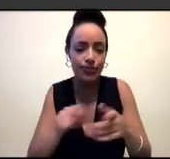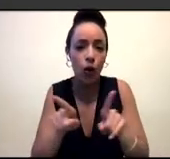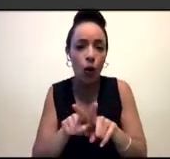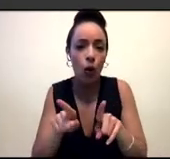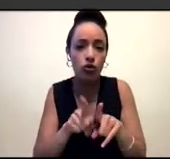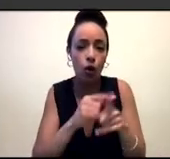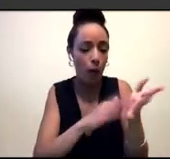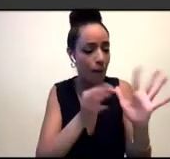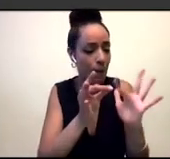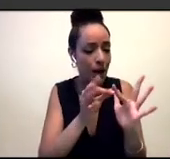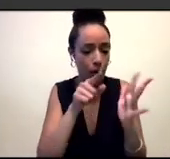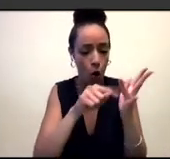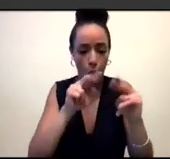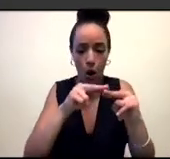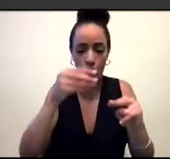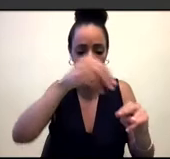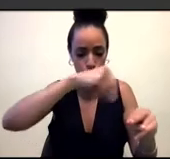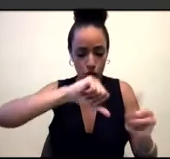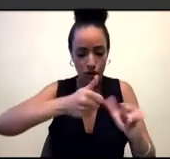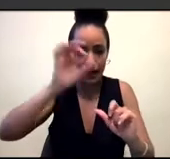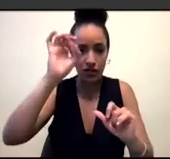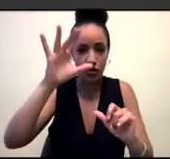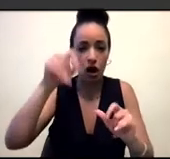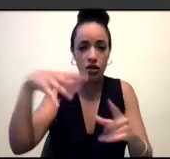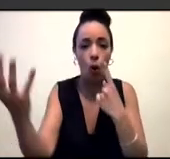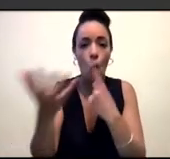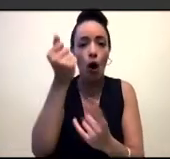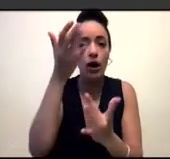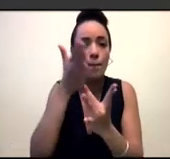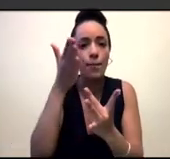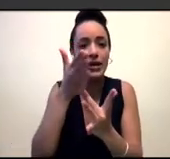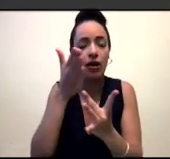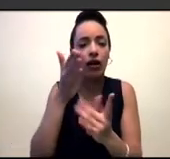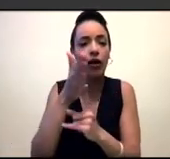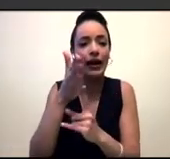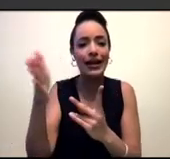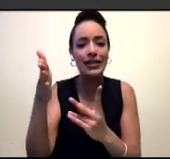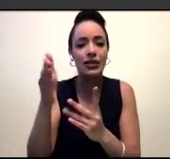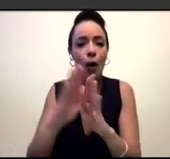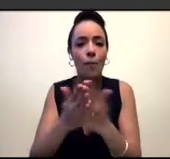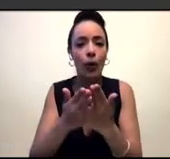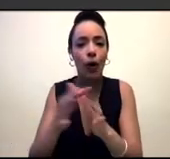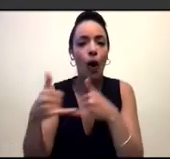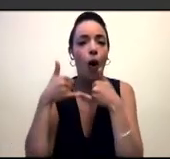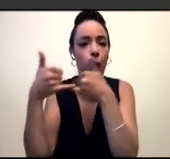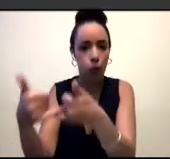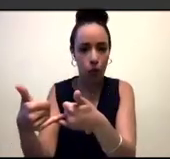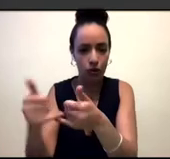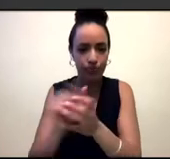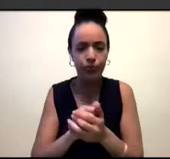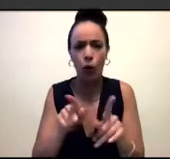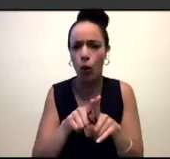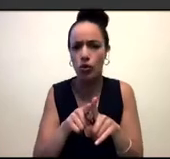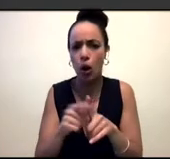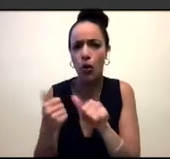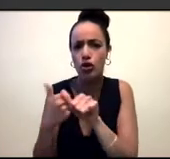and won the 2018 Middle East Book Award. He recently guest edited the queer and trans voices issue of Misna.